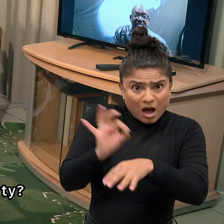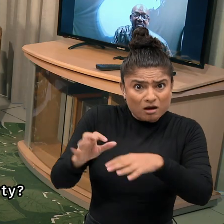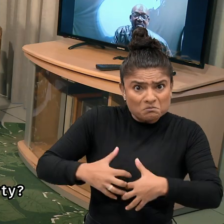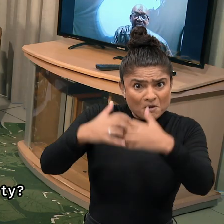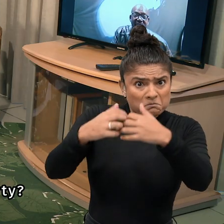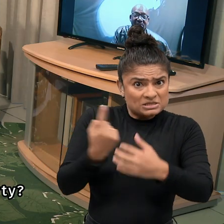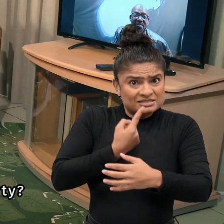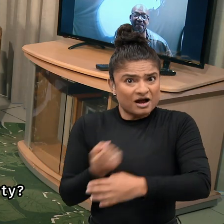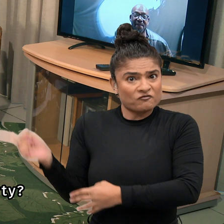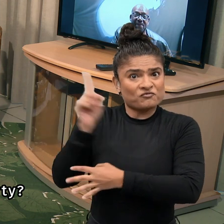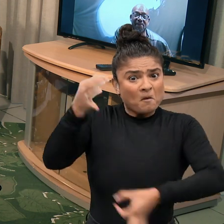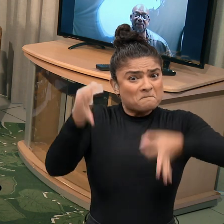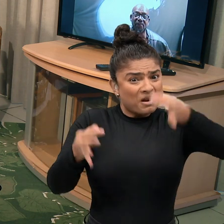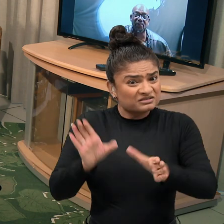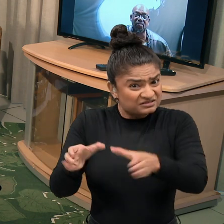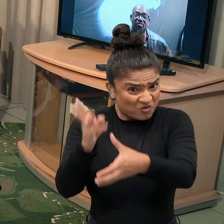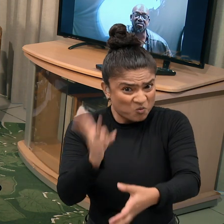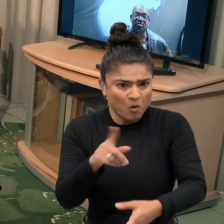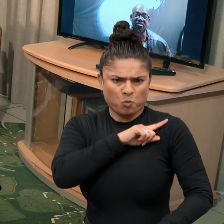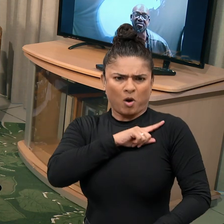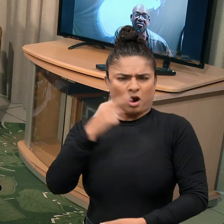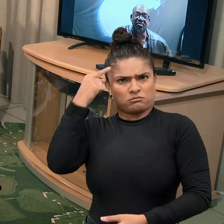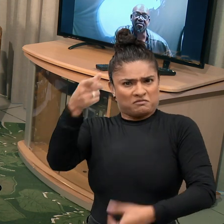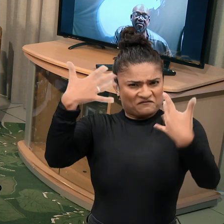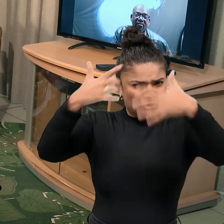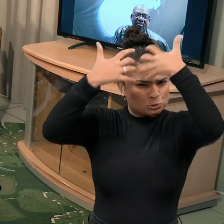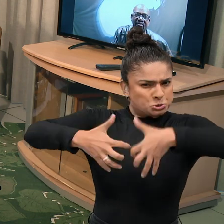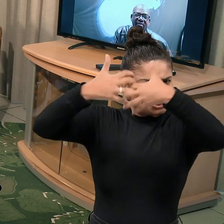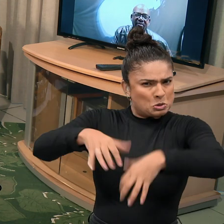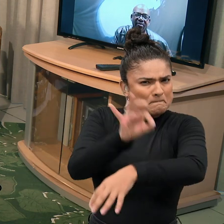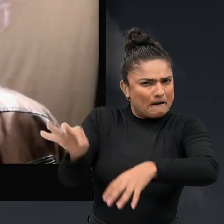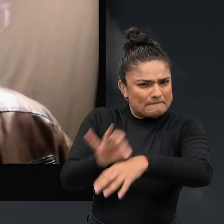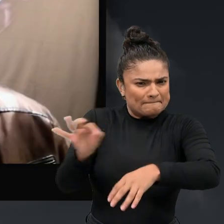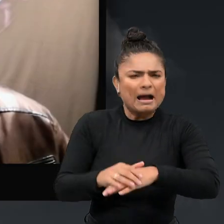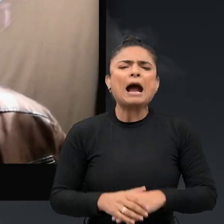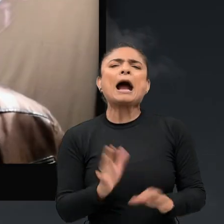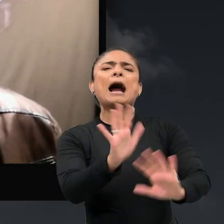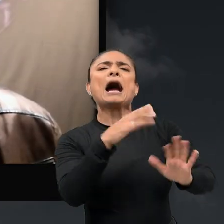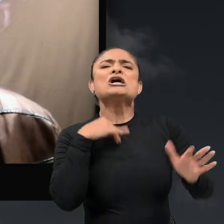stand and create your own political party? Because it sounds like you've put a lot of thought behind it, Moussa. I'm not sure if